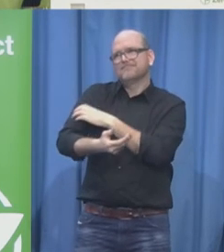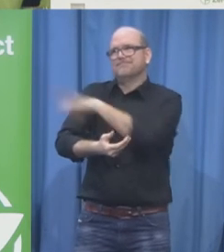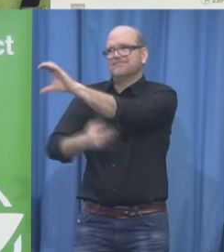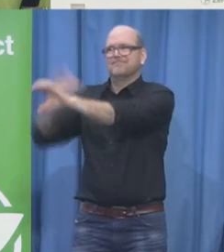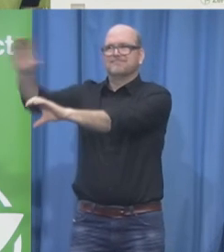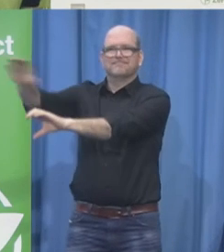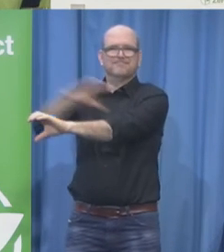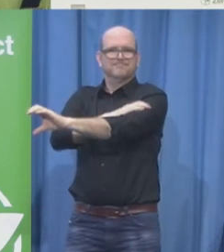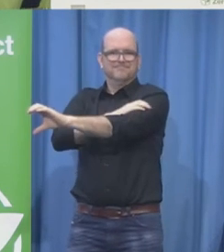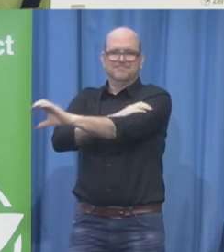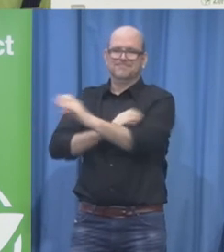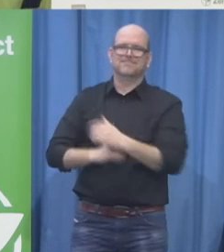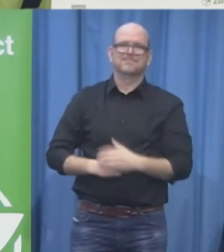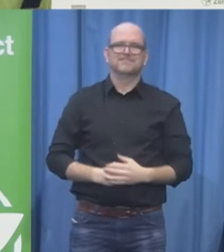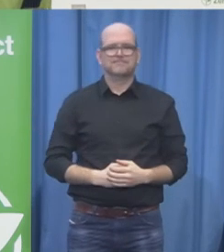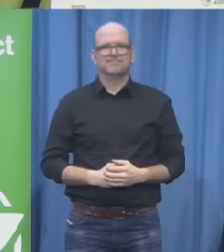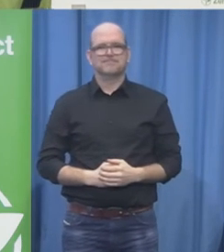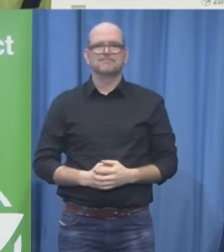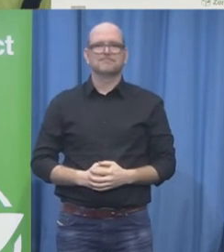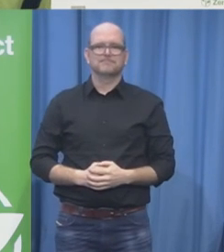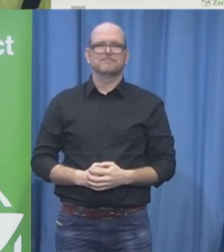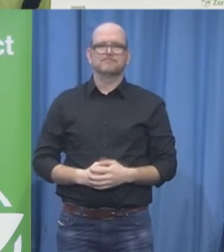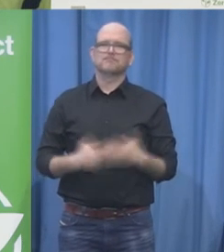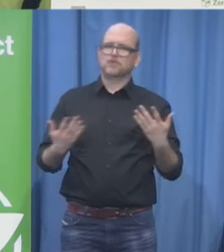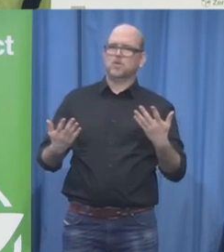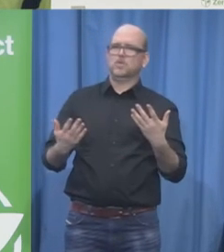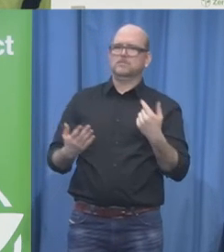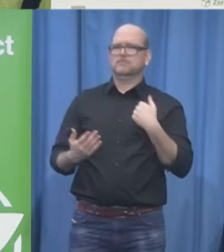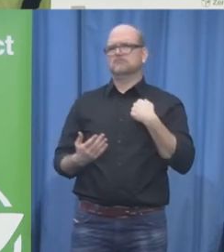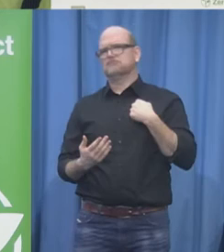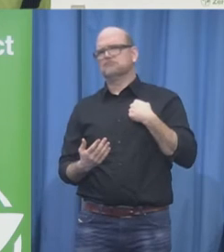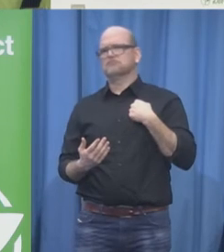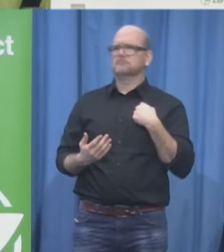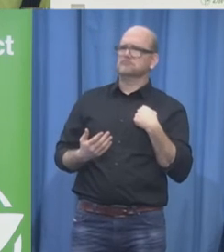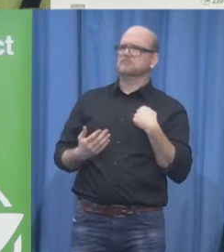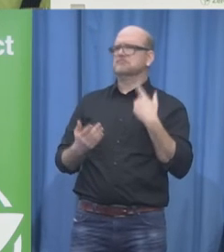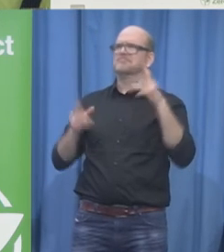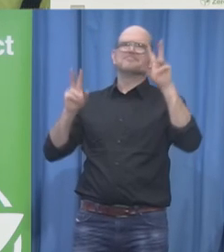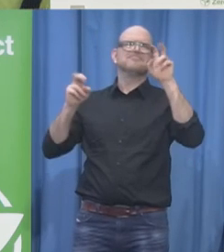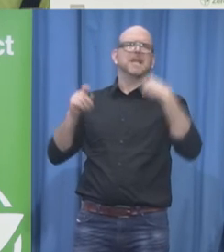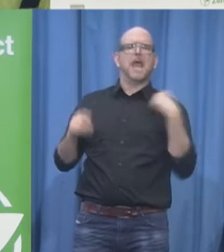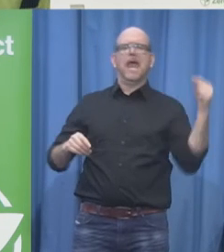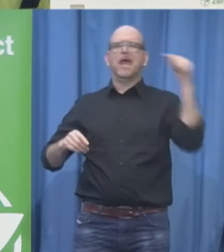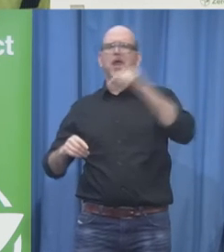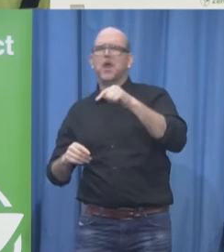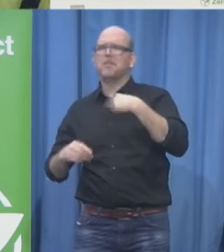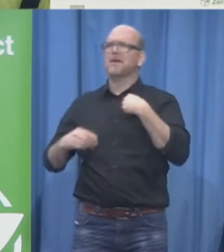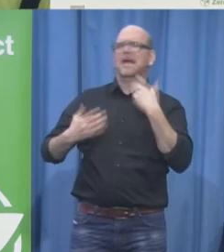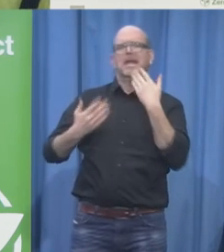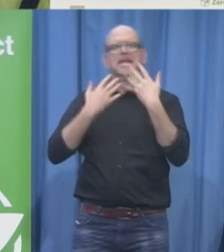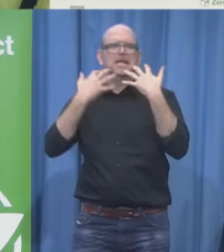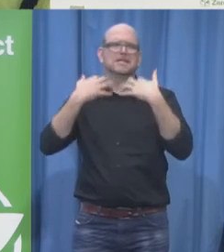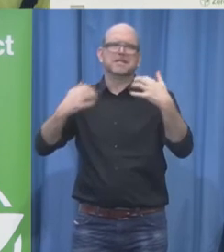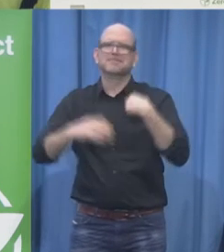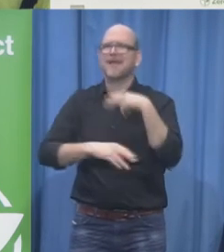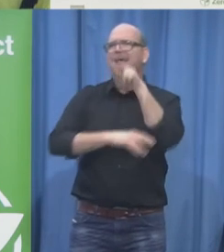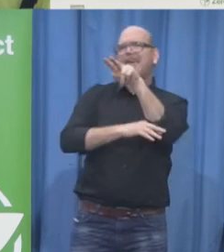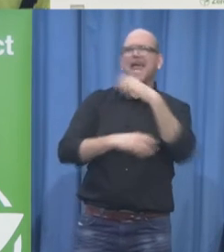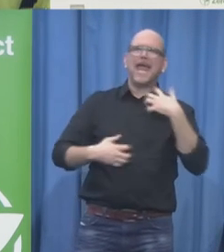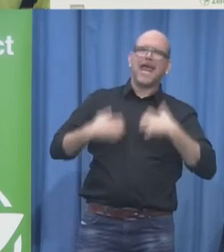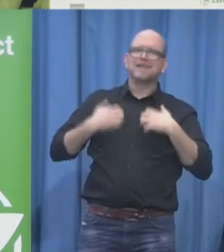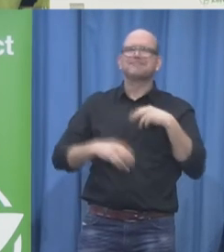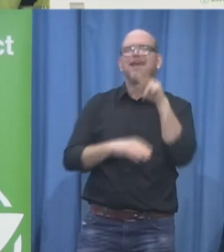let me point out to you that this is not just an everyday conference because you come to this place